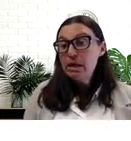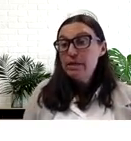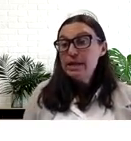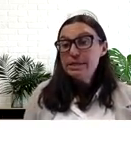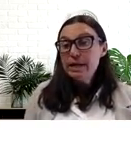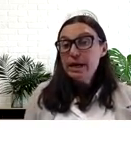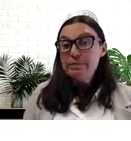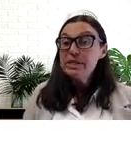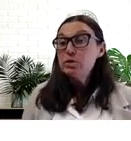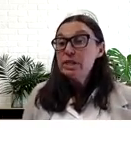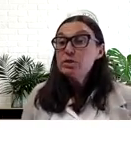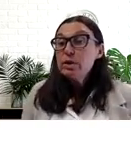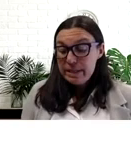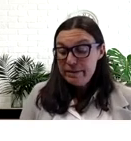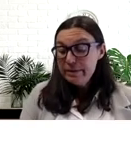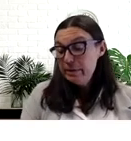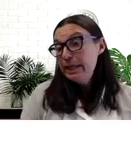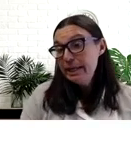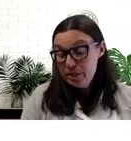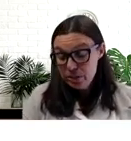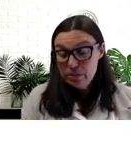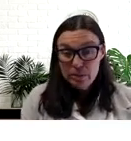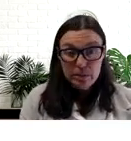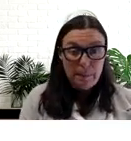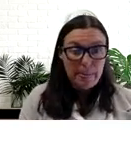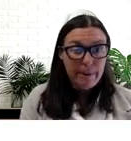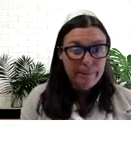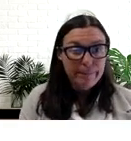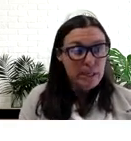something that these are stories that I felt very connected to.